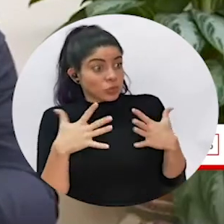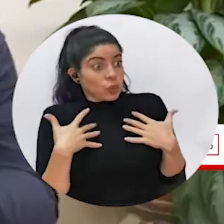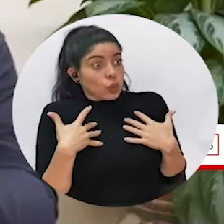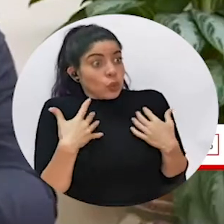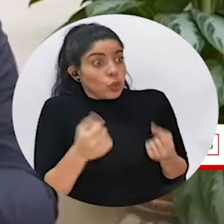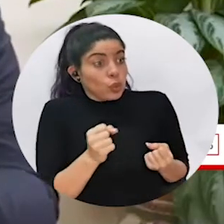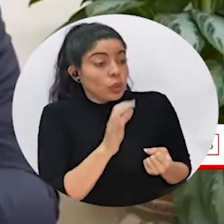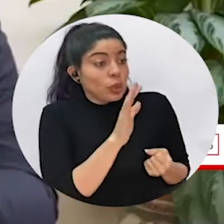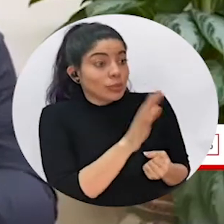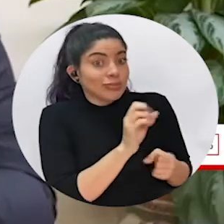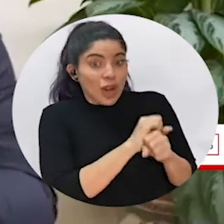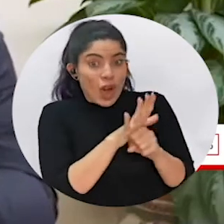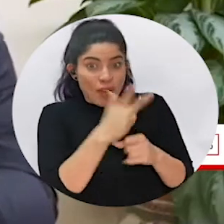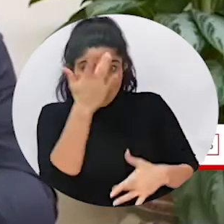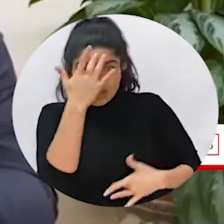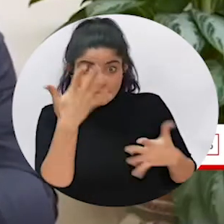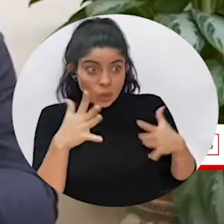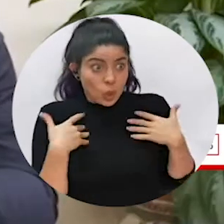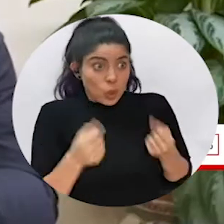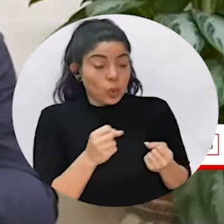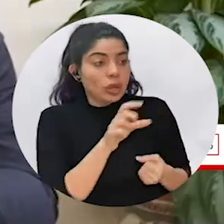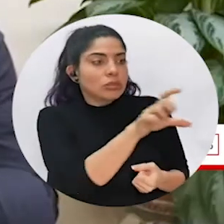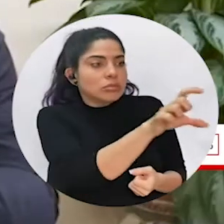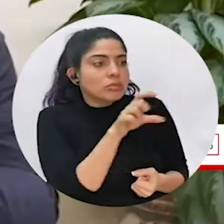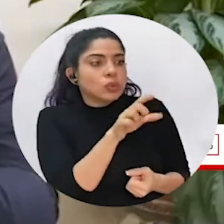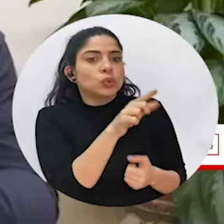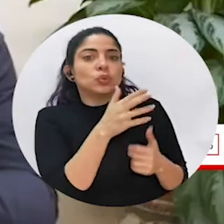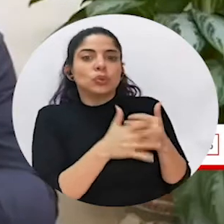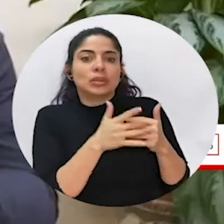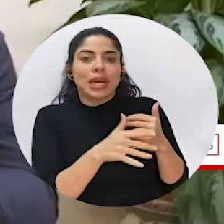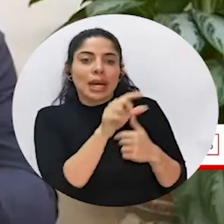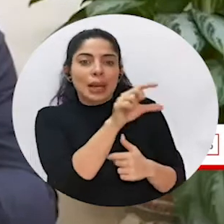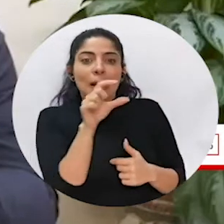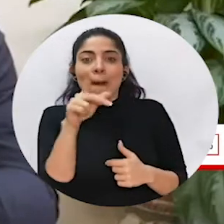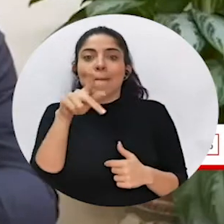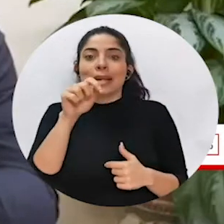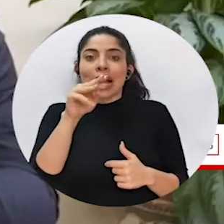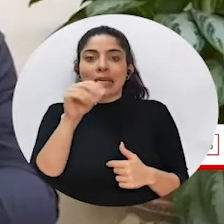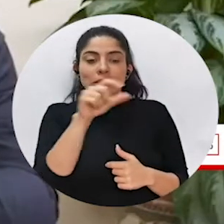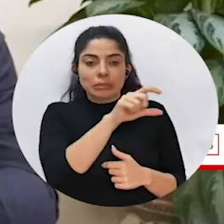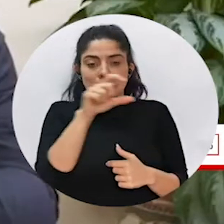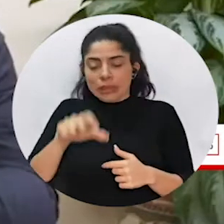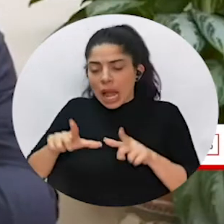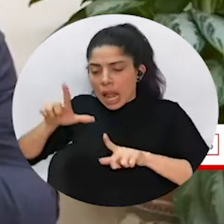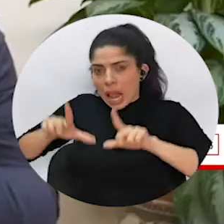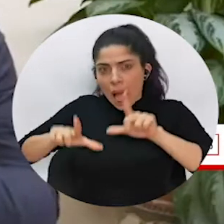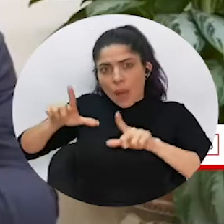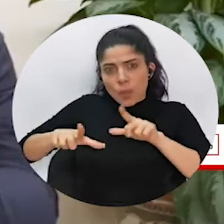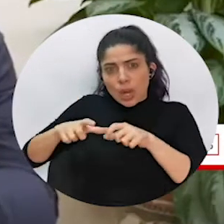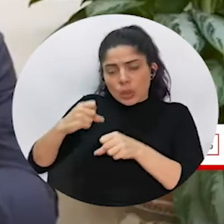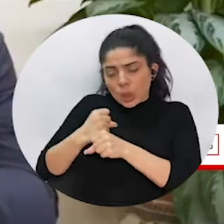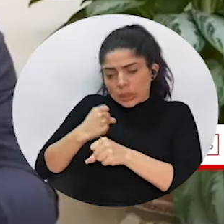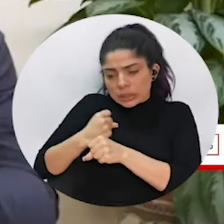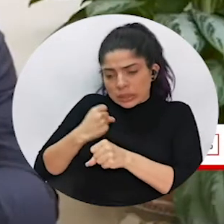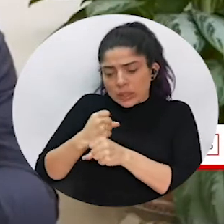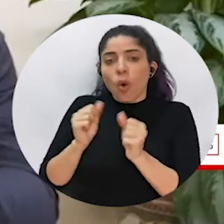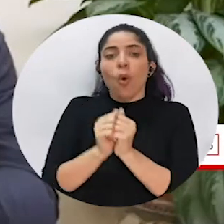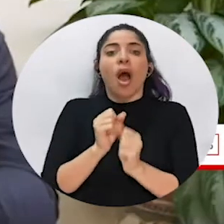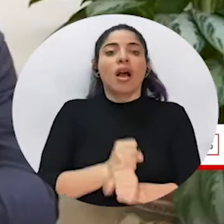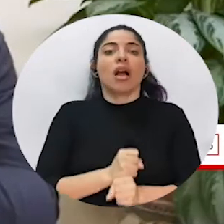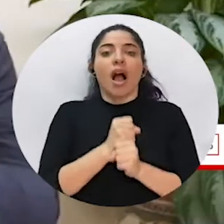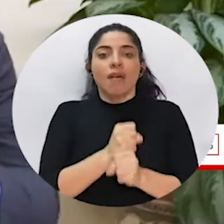patients that had recovered from COVID-19 and working with labs, and for example, working